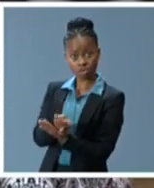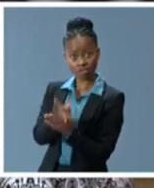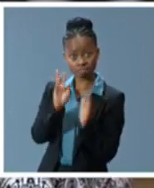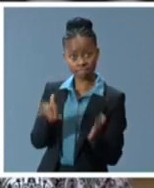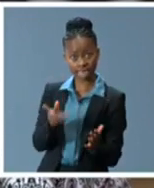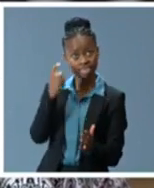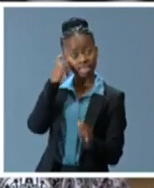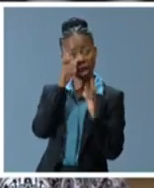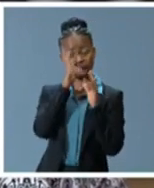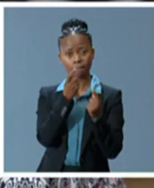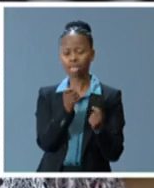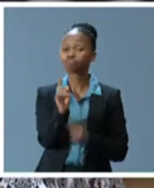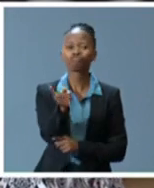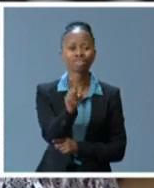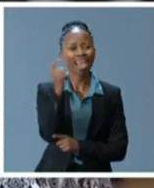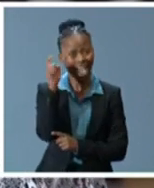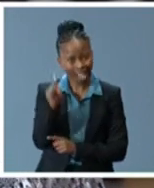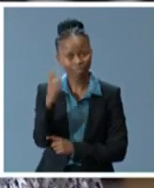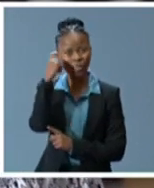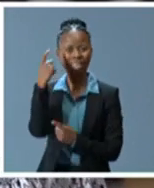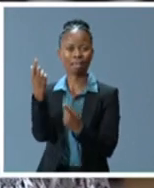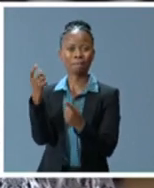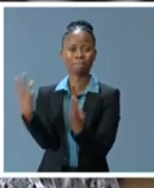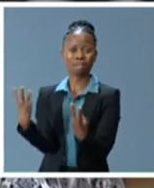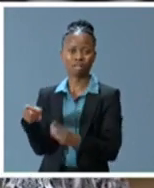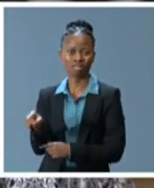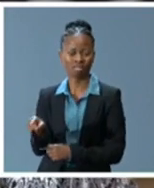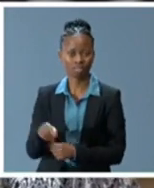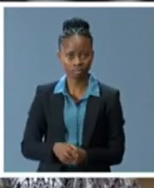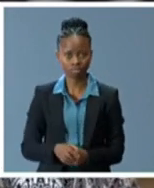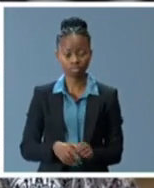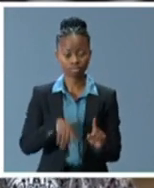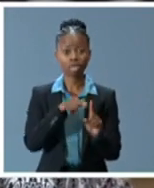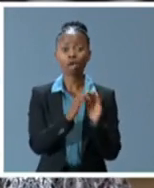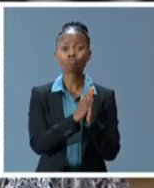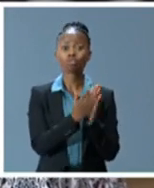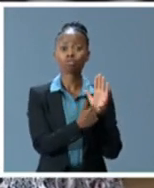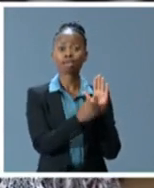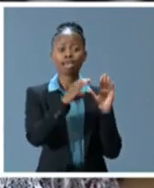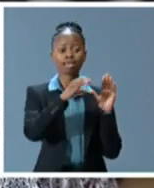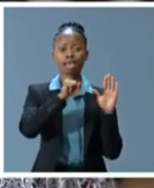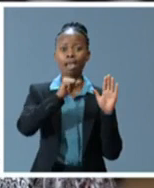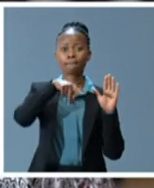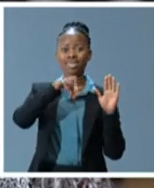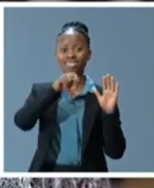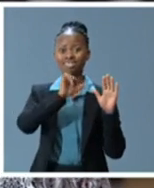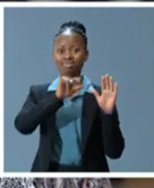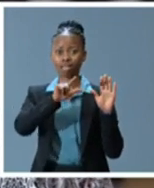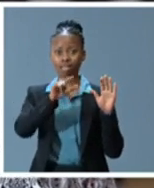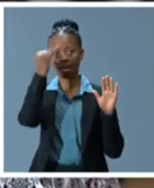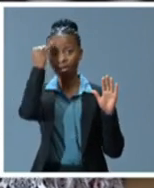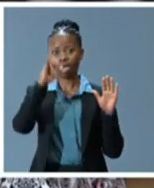of the world. In his new book, Capital and Ideology, Piketty argues